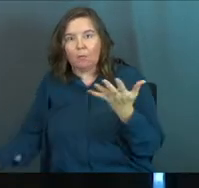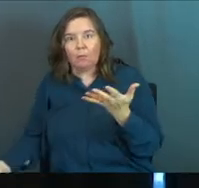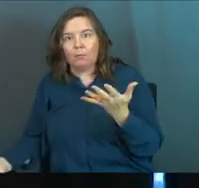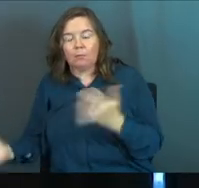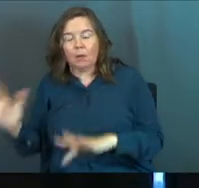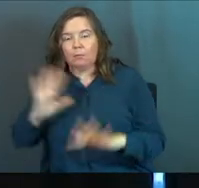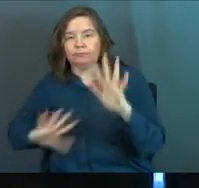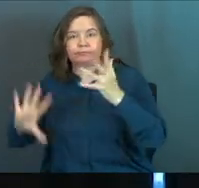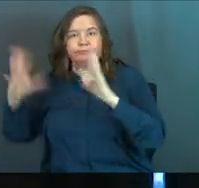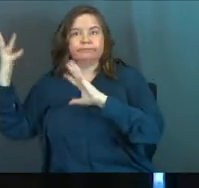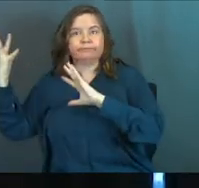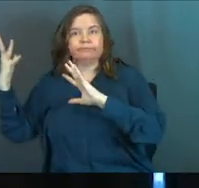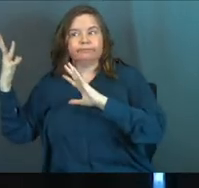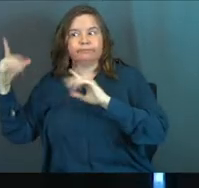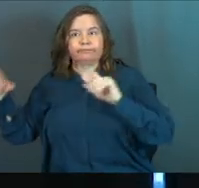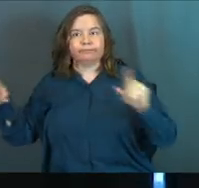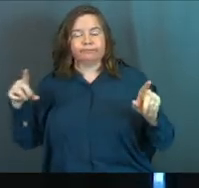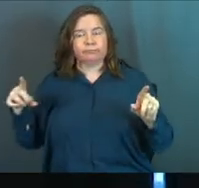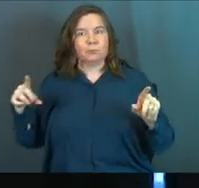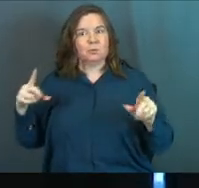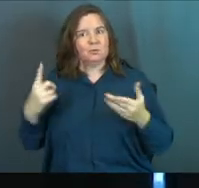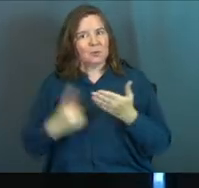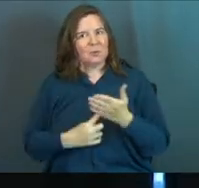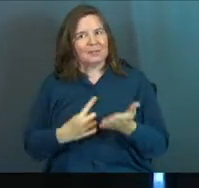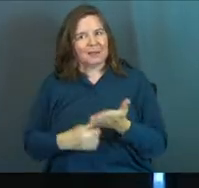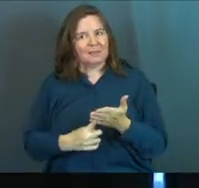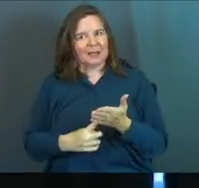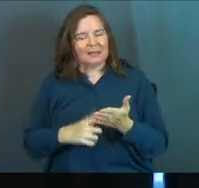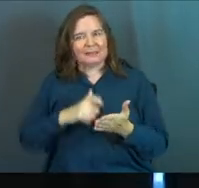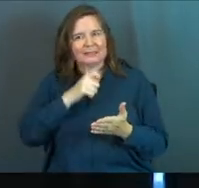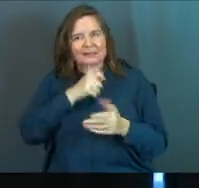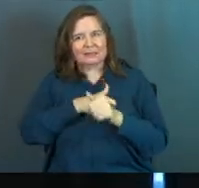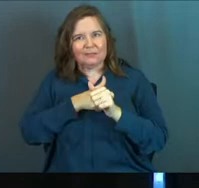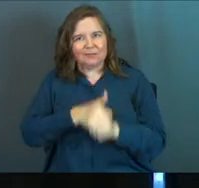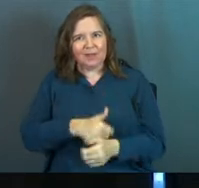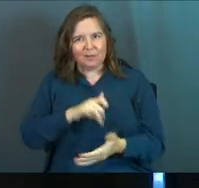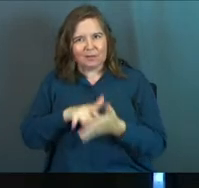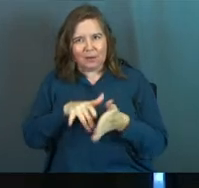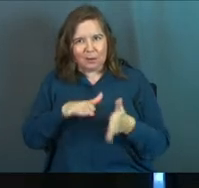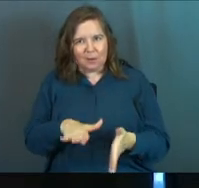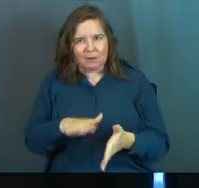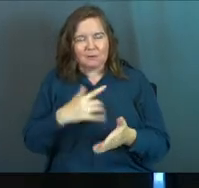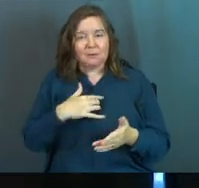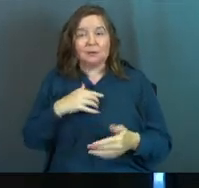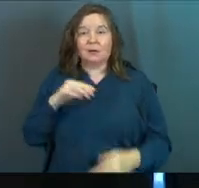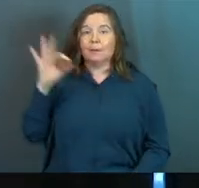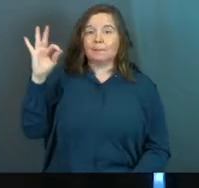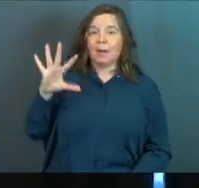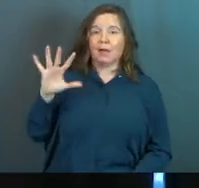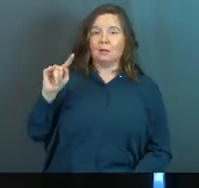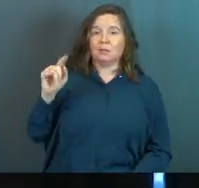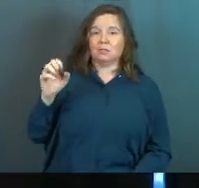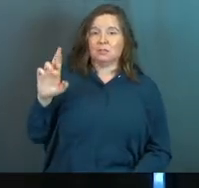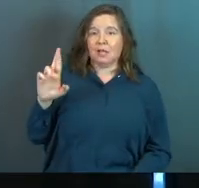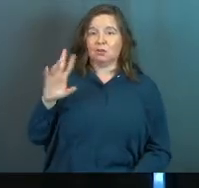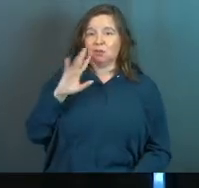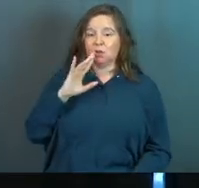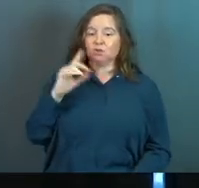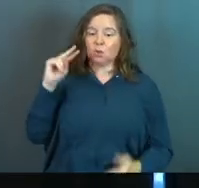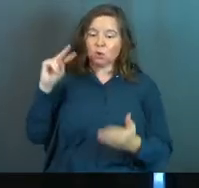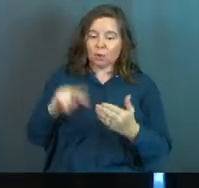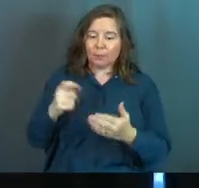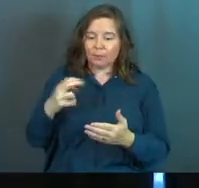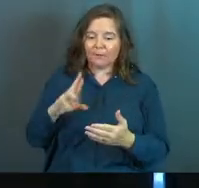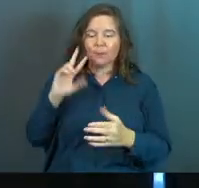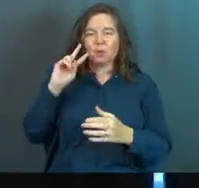crisis. So that is absolutely true, which is why you take the proverb. Pastor Tanner talked about this last week. You take the proverb and you